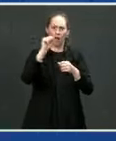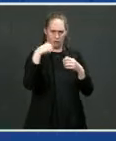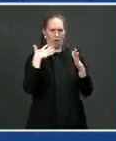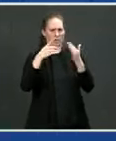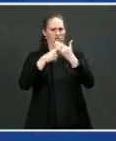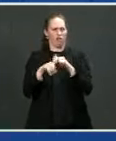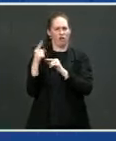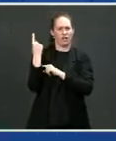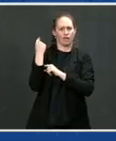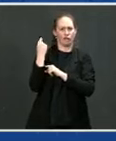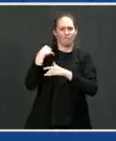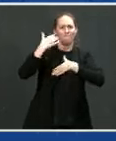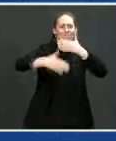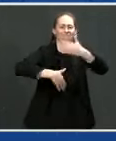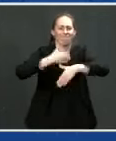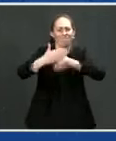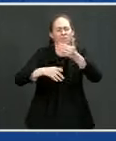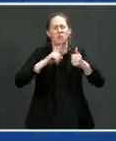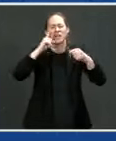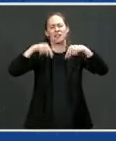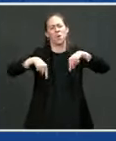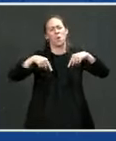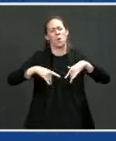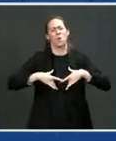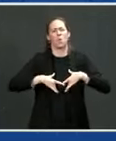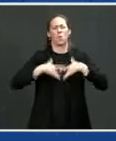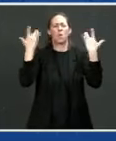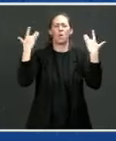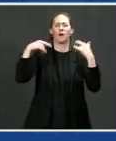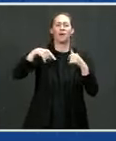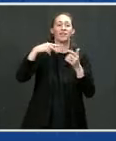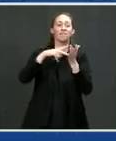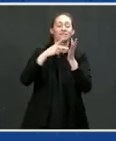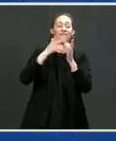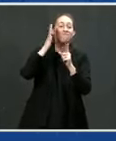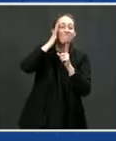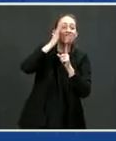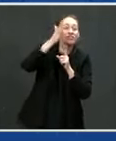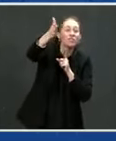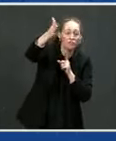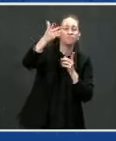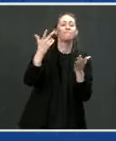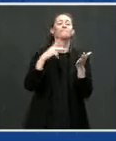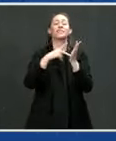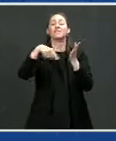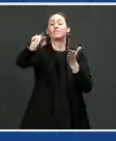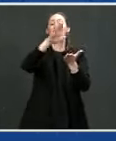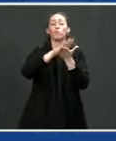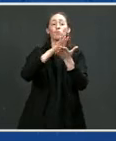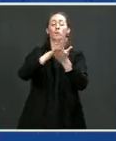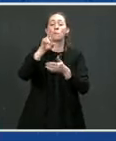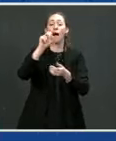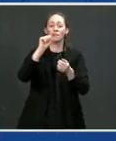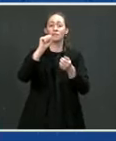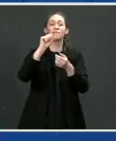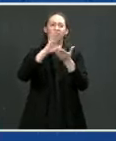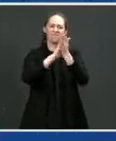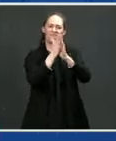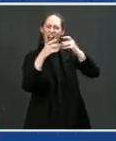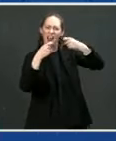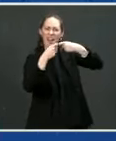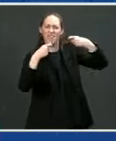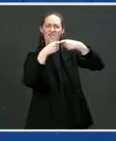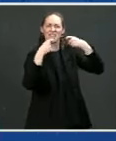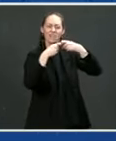about the prospect of electrifying school buses. I don't know about you, but I want my grandchildren riding on clean,